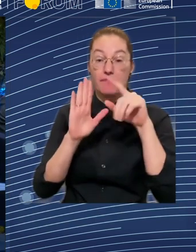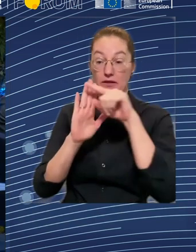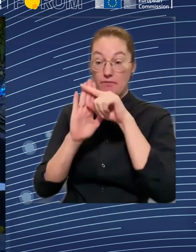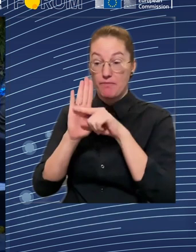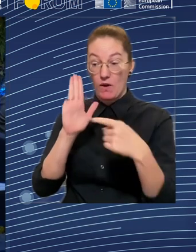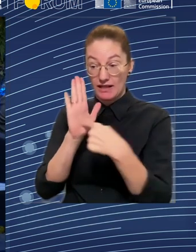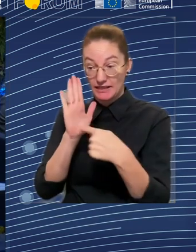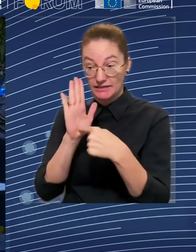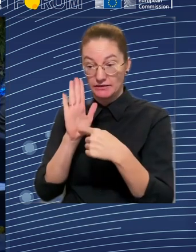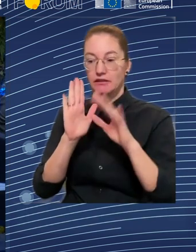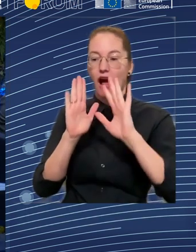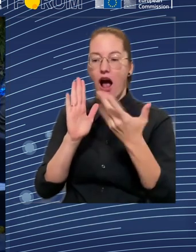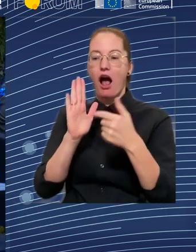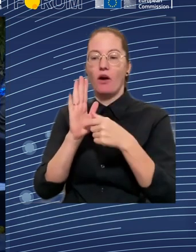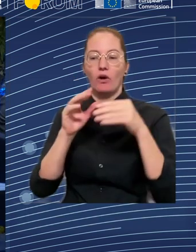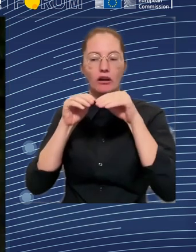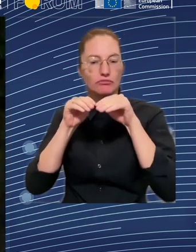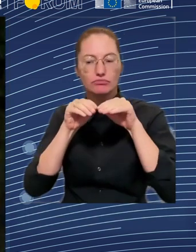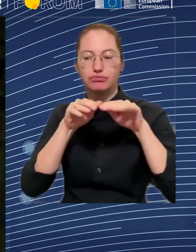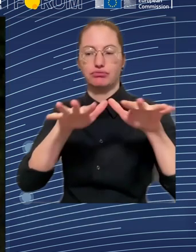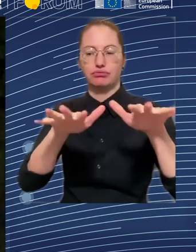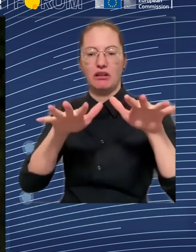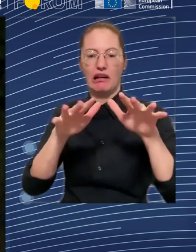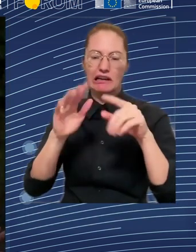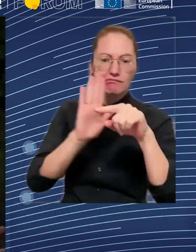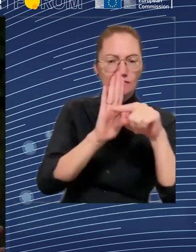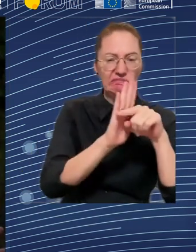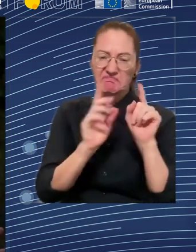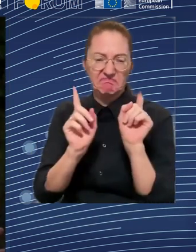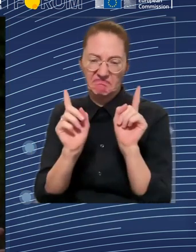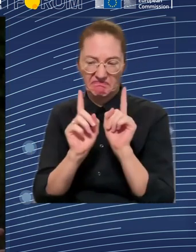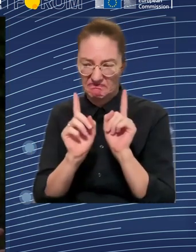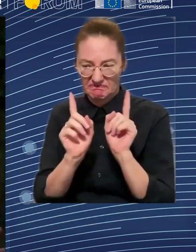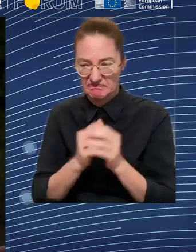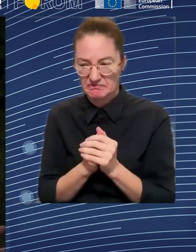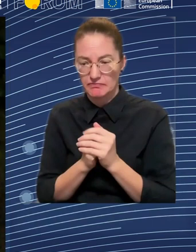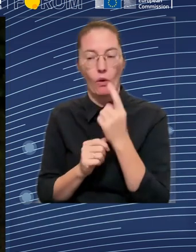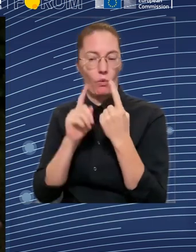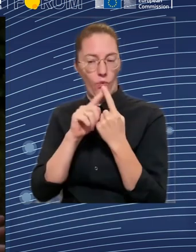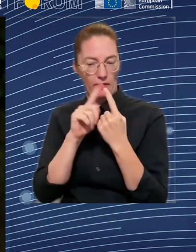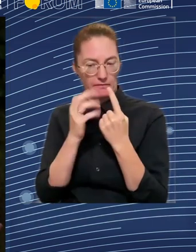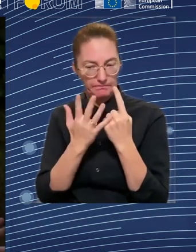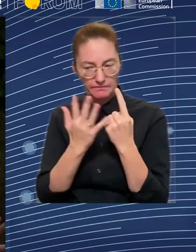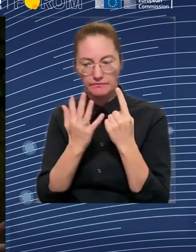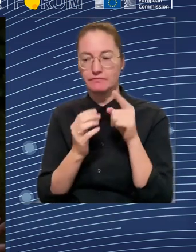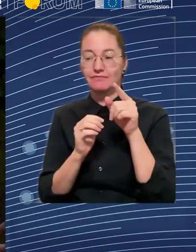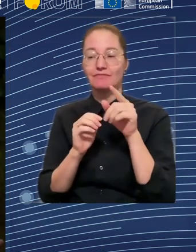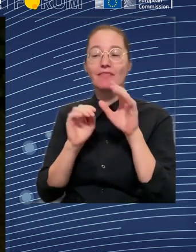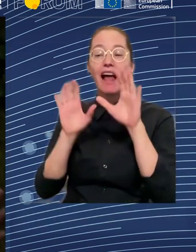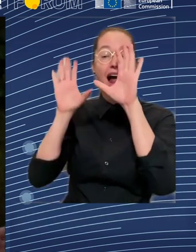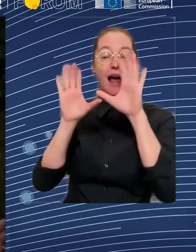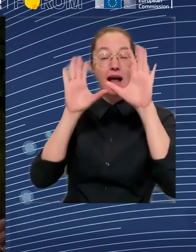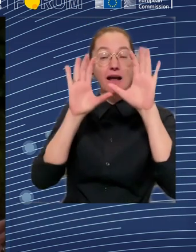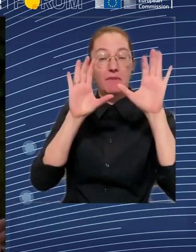abolished within a few years, right? In some cases, we saw that with some of the measures